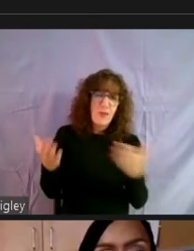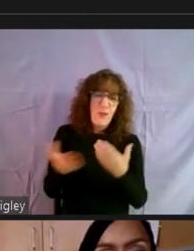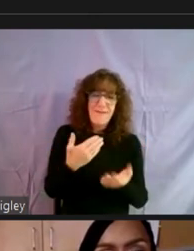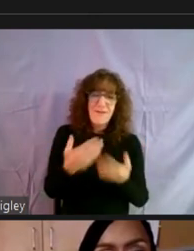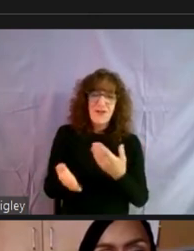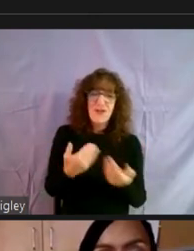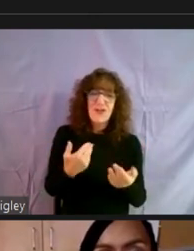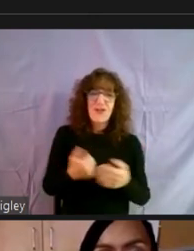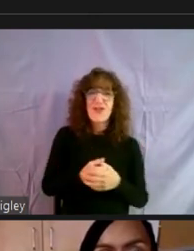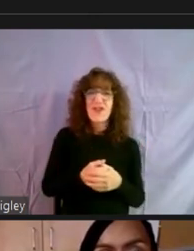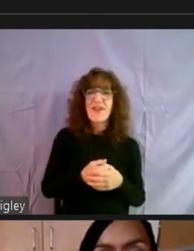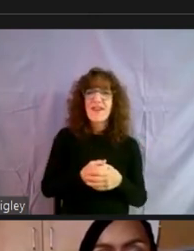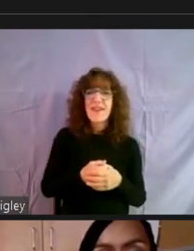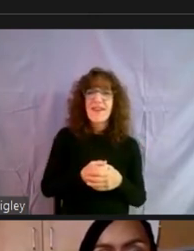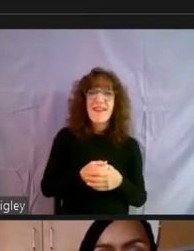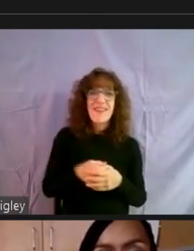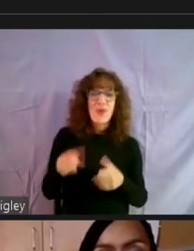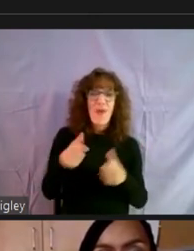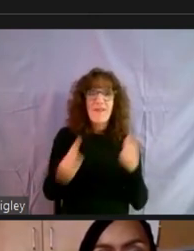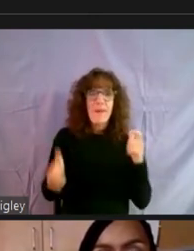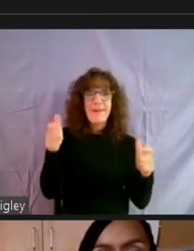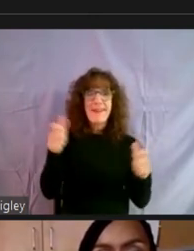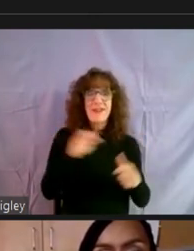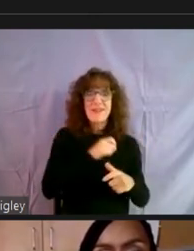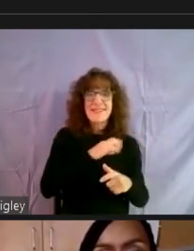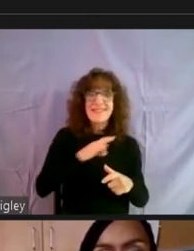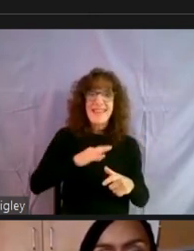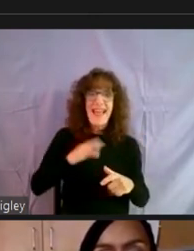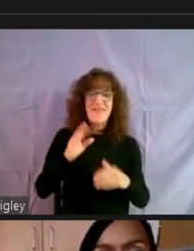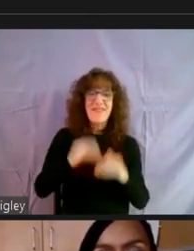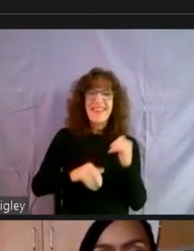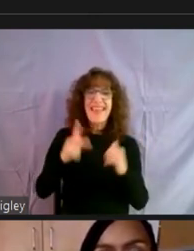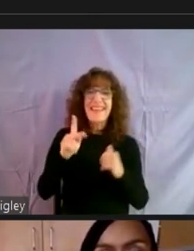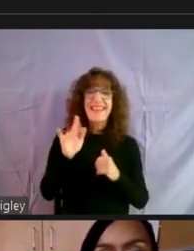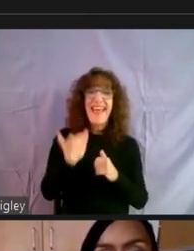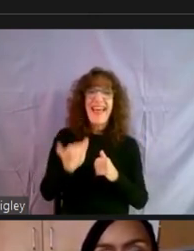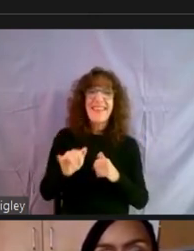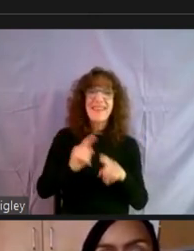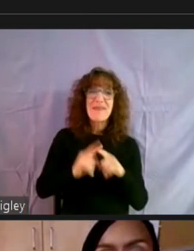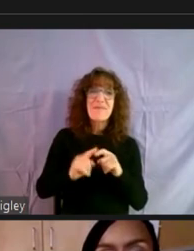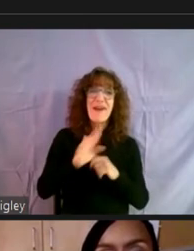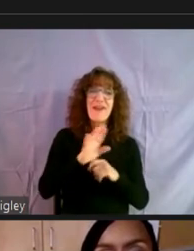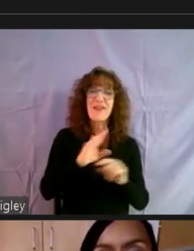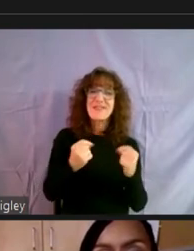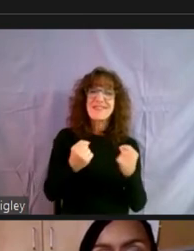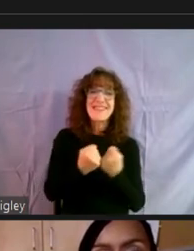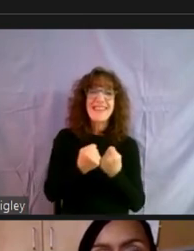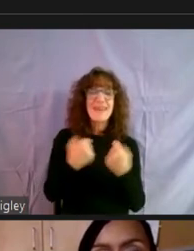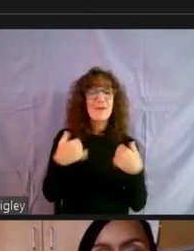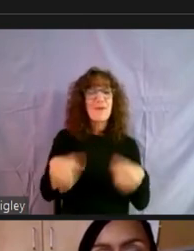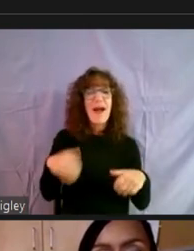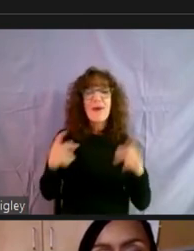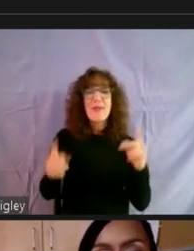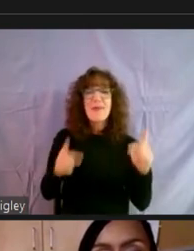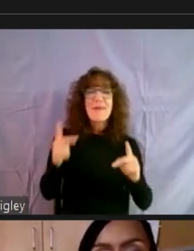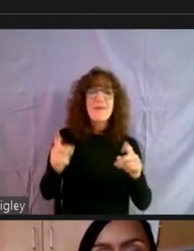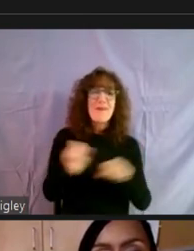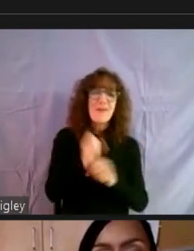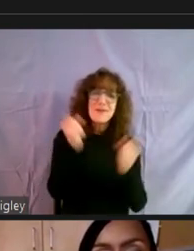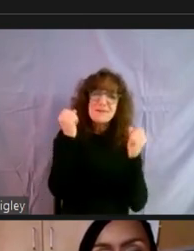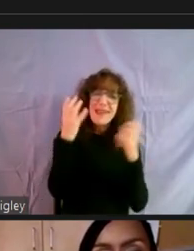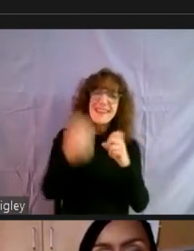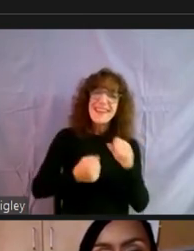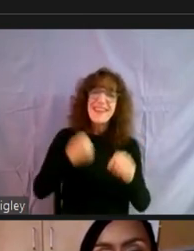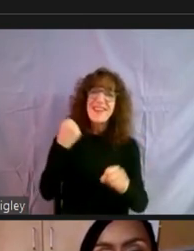I mean, just the, you got a bigger staff than, than Kathy does, but Kathy's team also is just, I mean, they're people who they've been there for years.